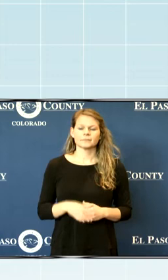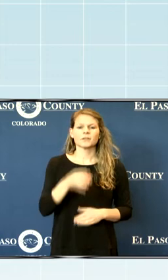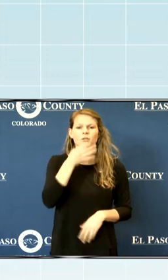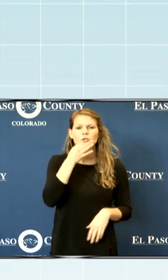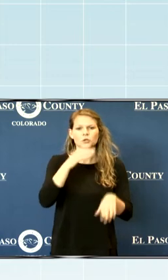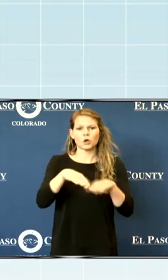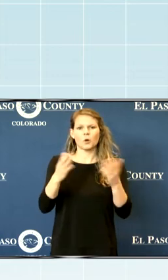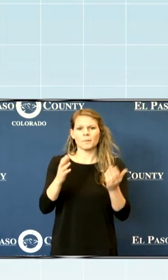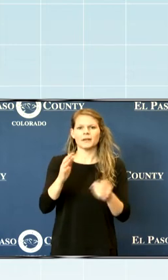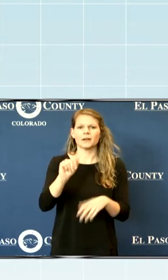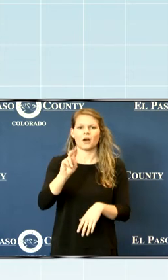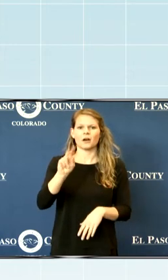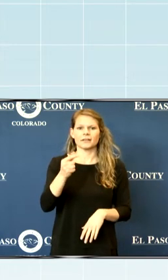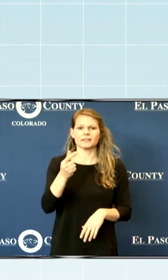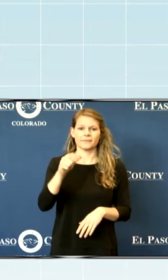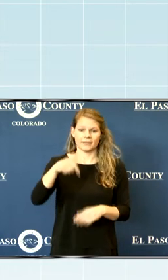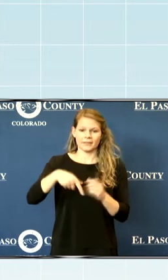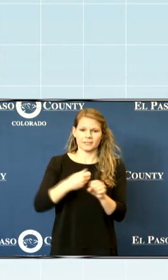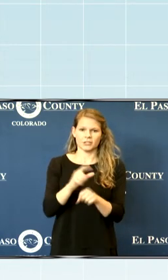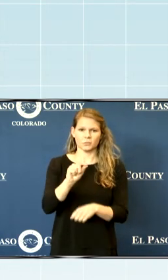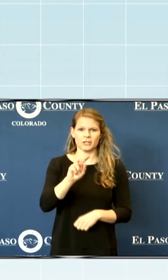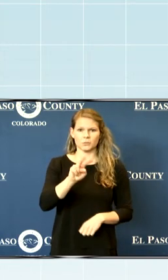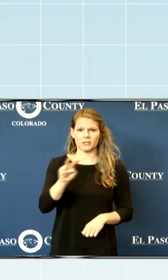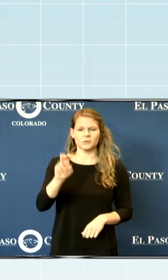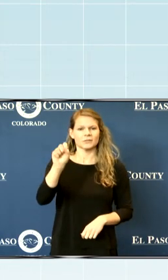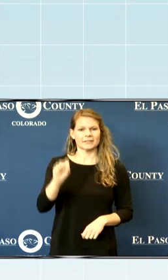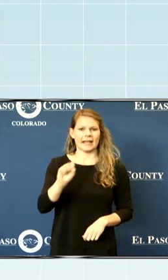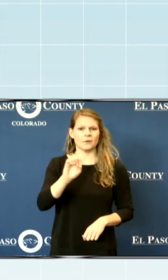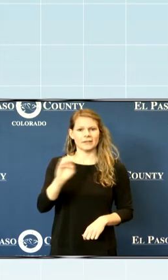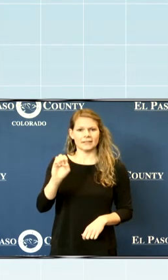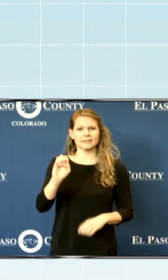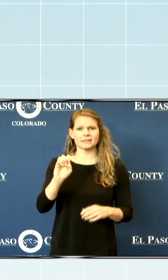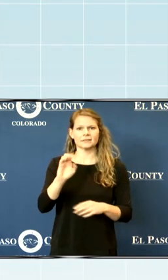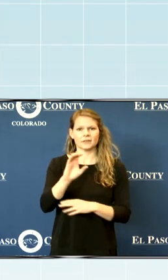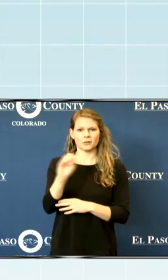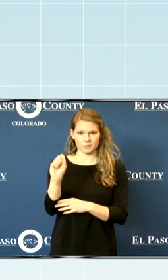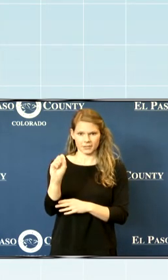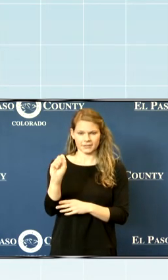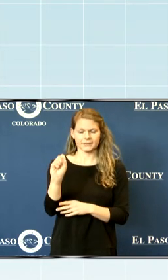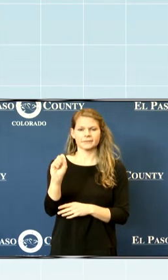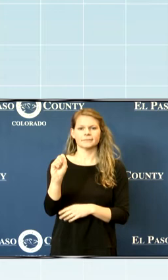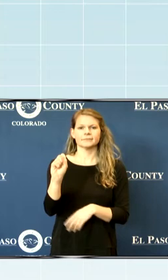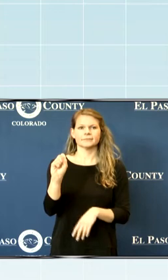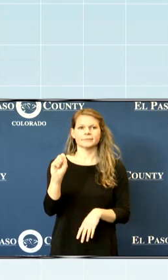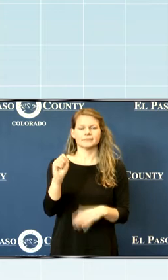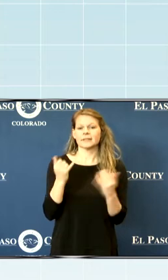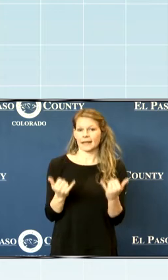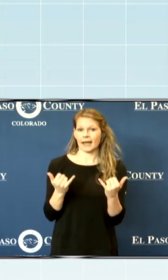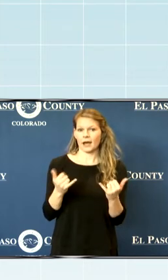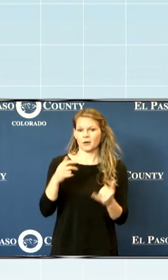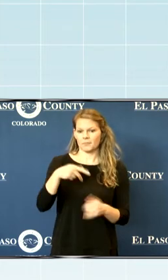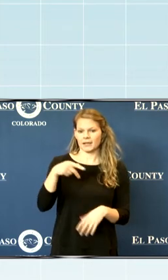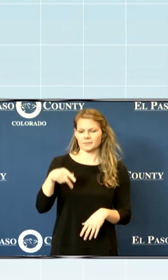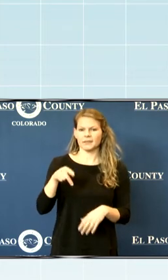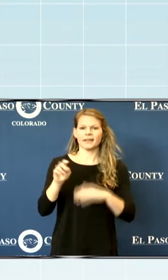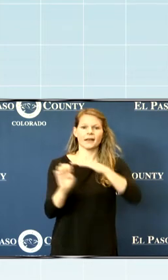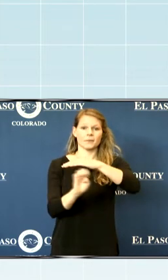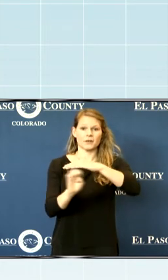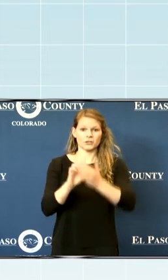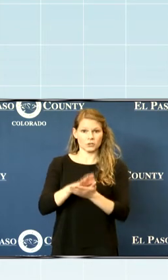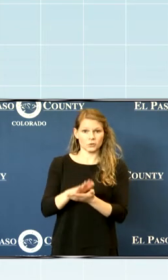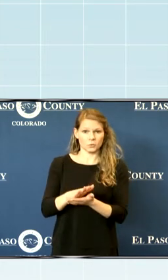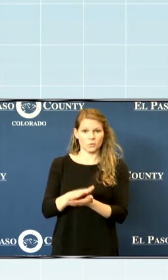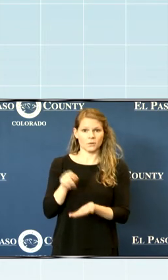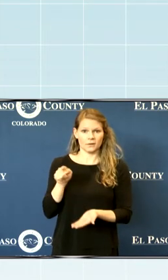August of 2022 in Southeast Colorado Springs in what is now Pikes Peak Elementary School.